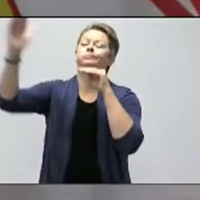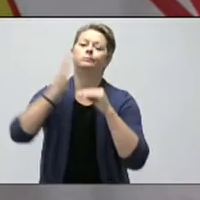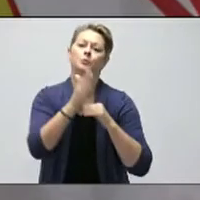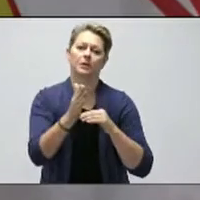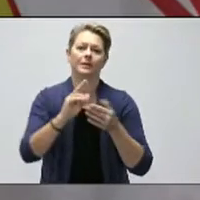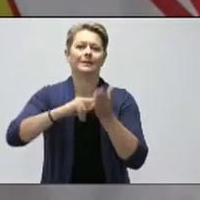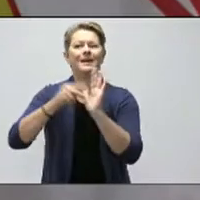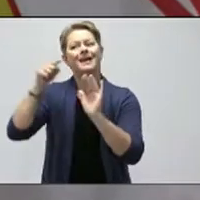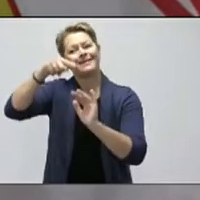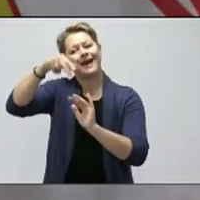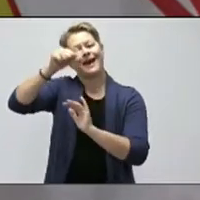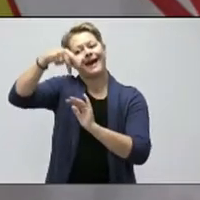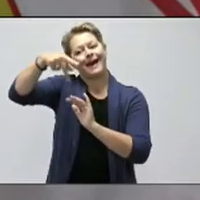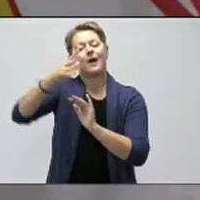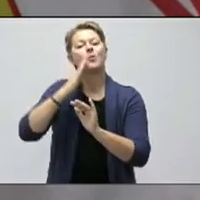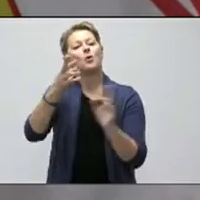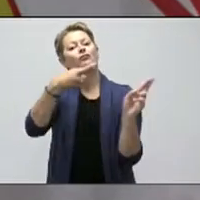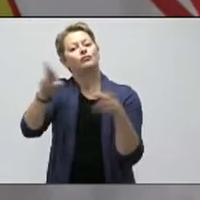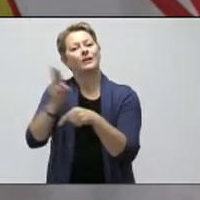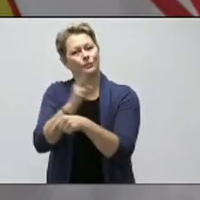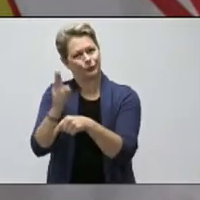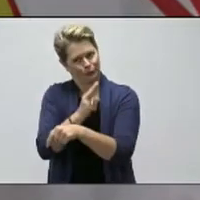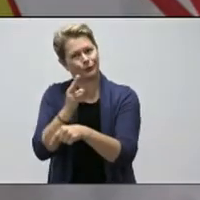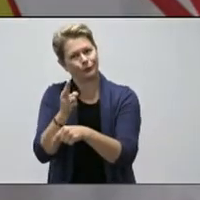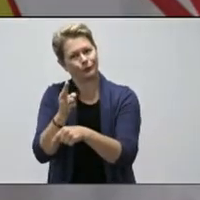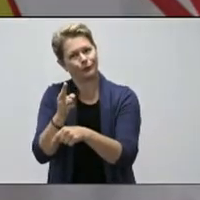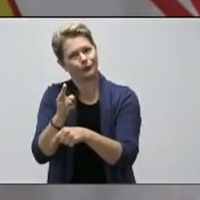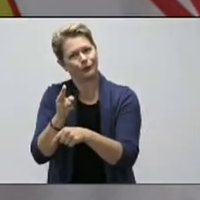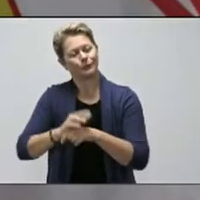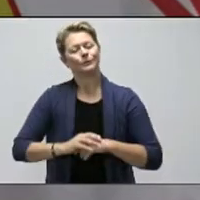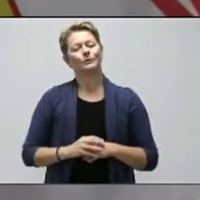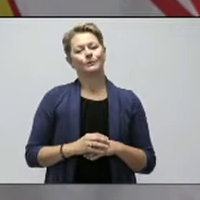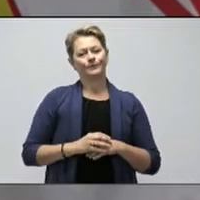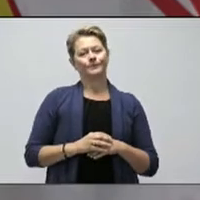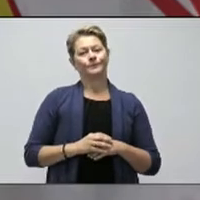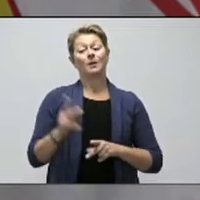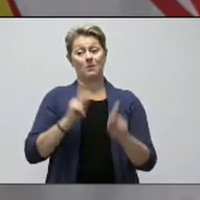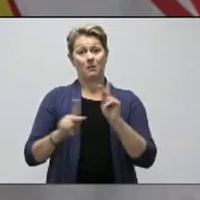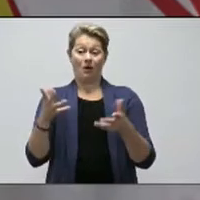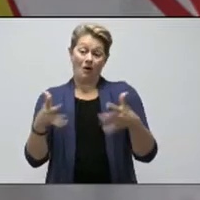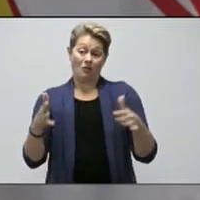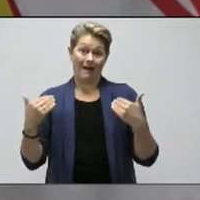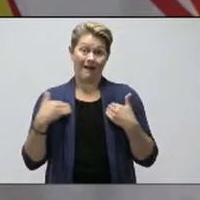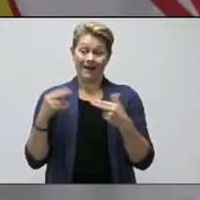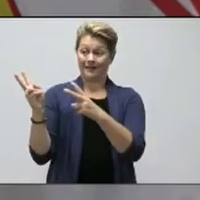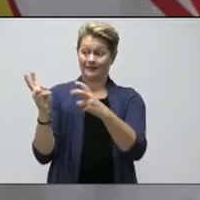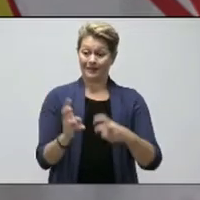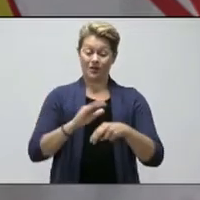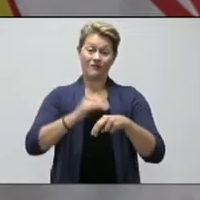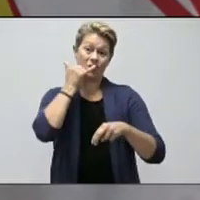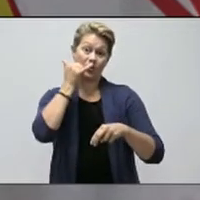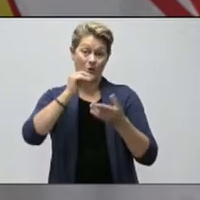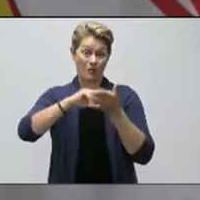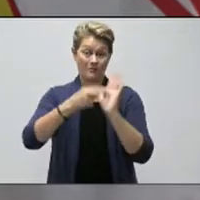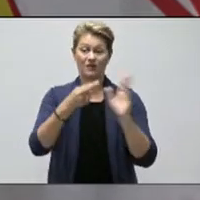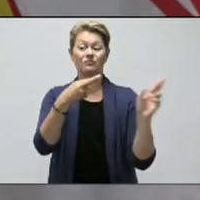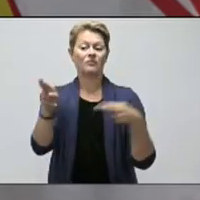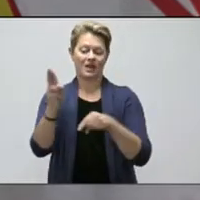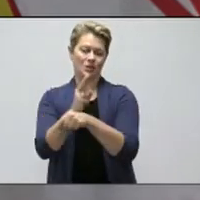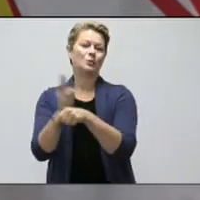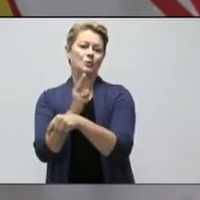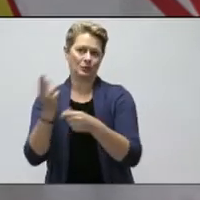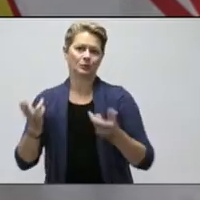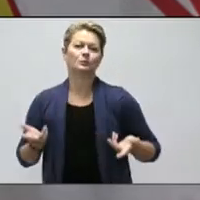useful and we'll have it in place. People will be familiar with it for using it when we get to that point. So,